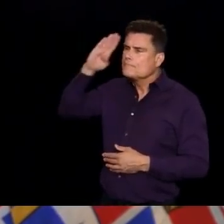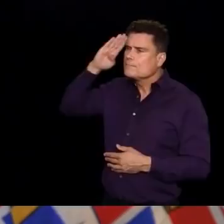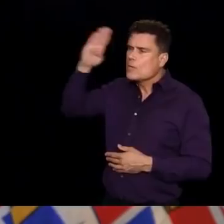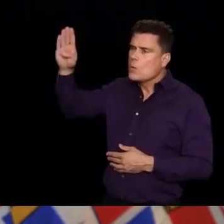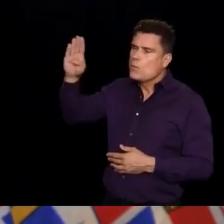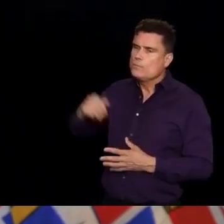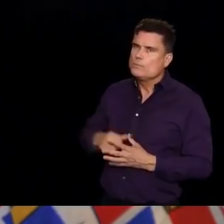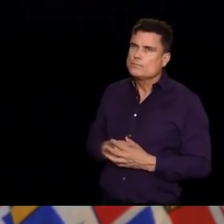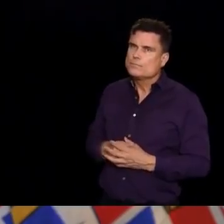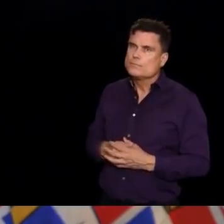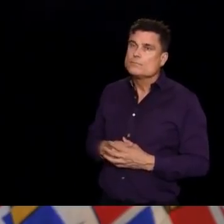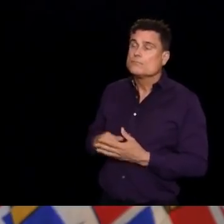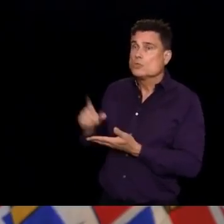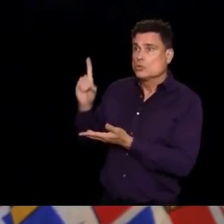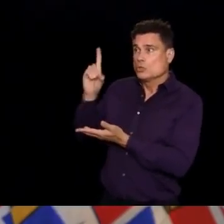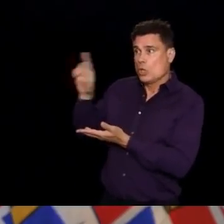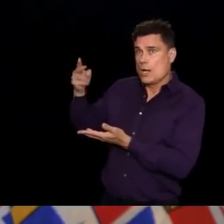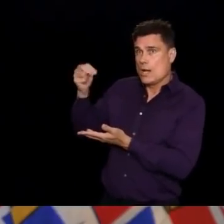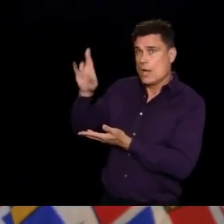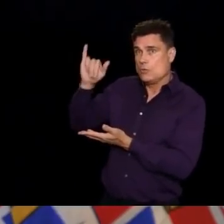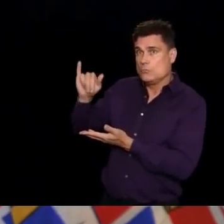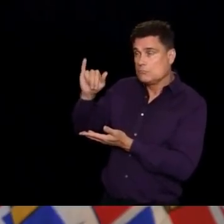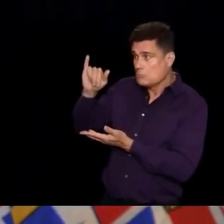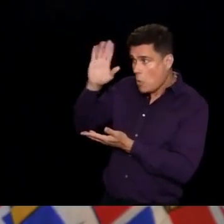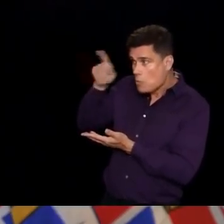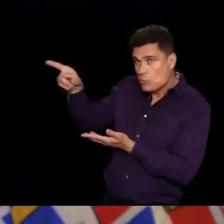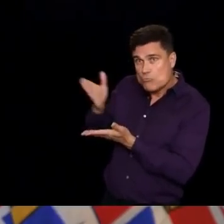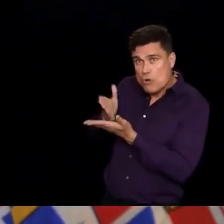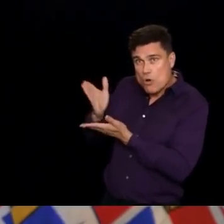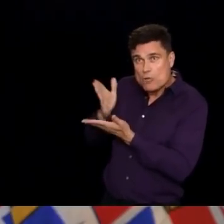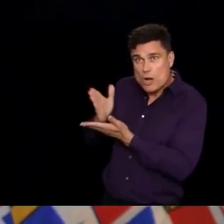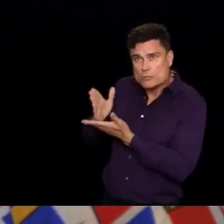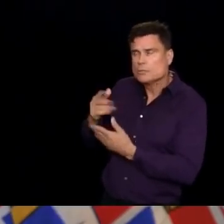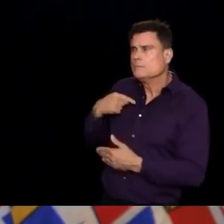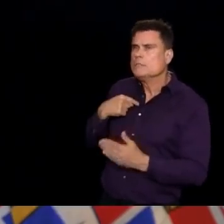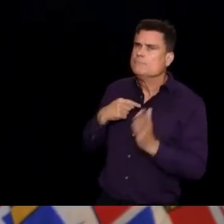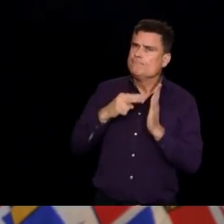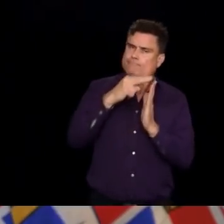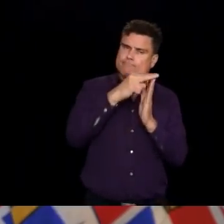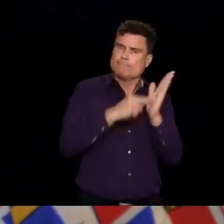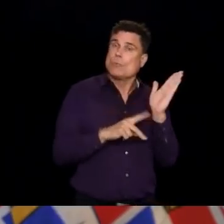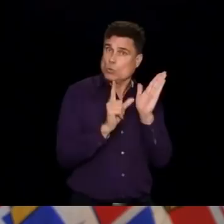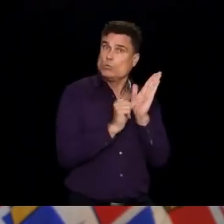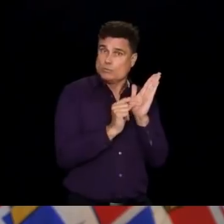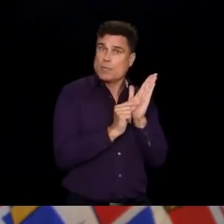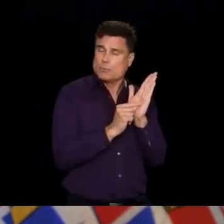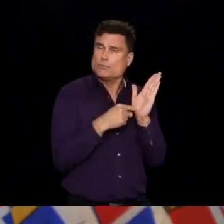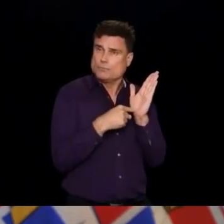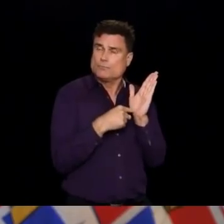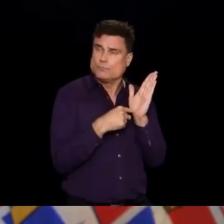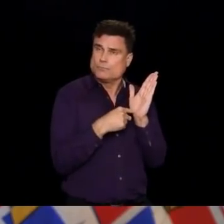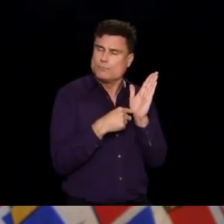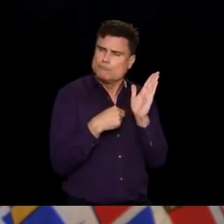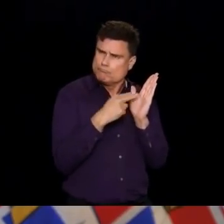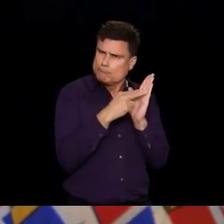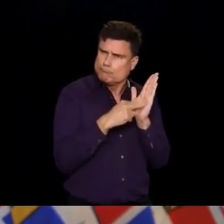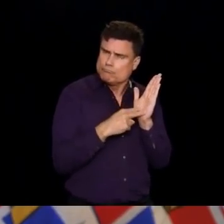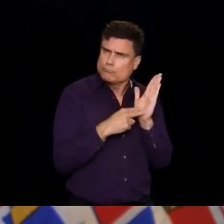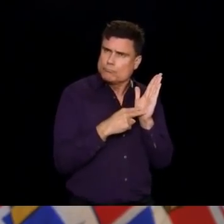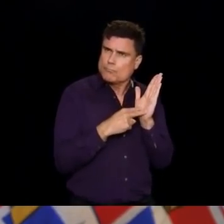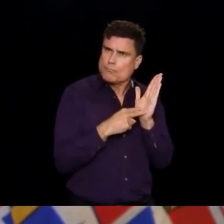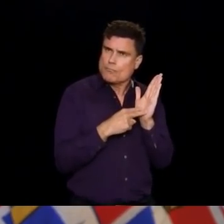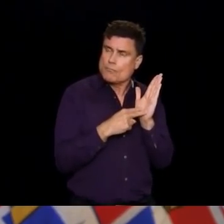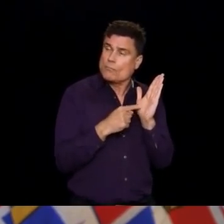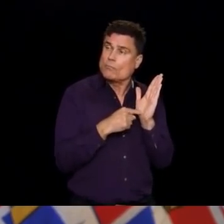Hi, Dr. Henry. I hope you are doing okay. I was looking at this new paper that is out today where